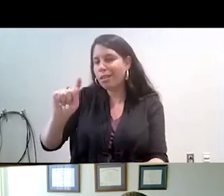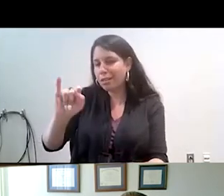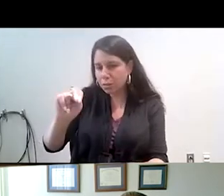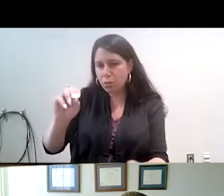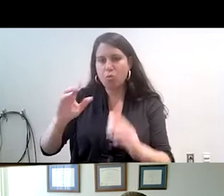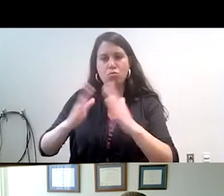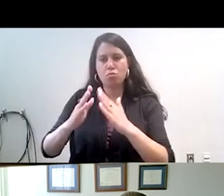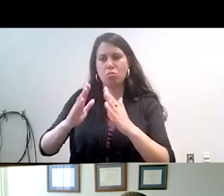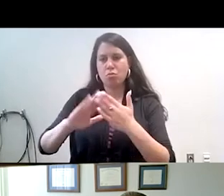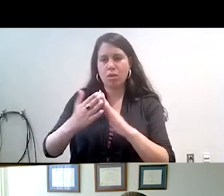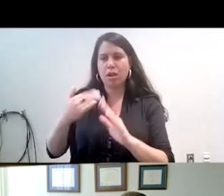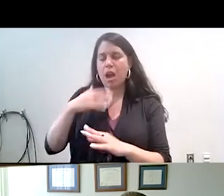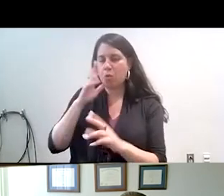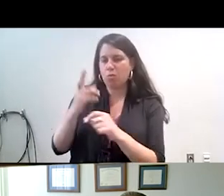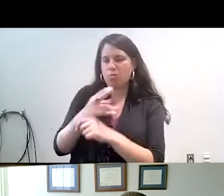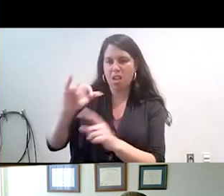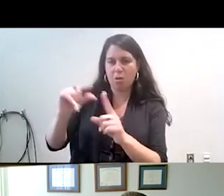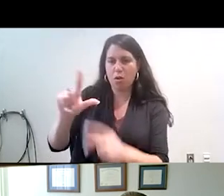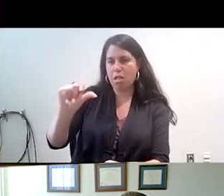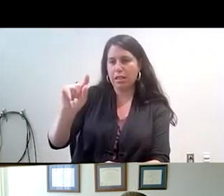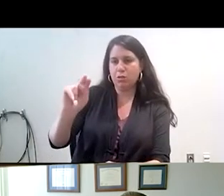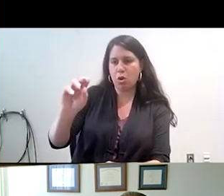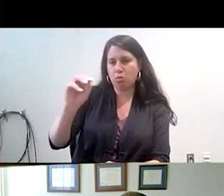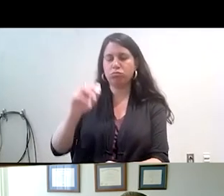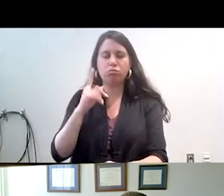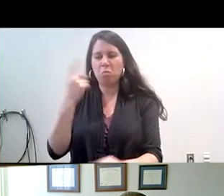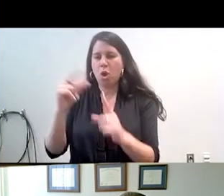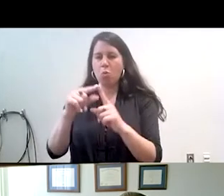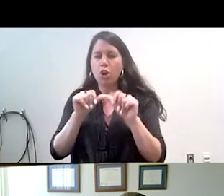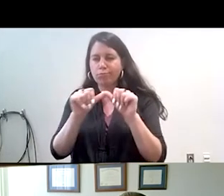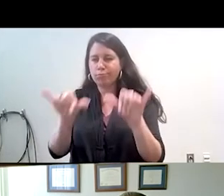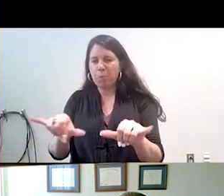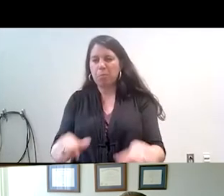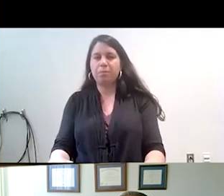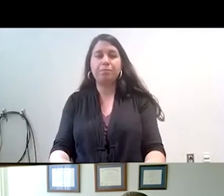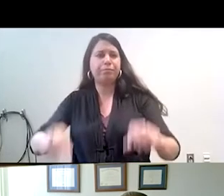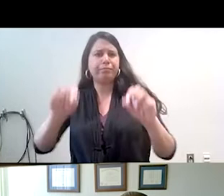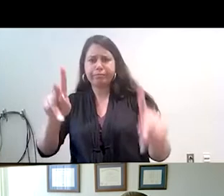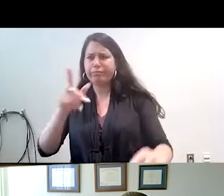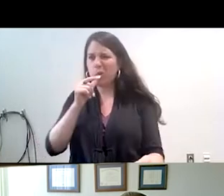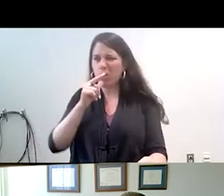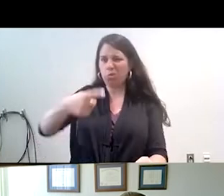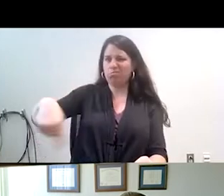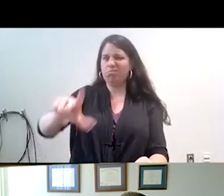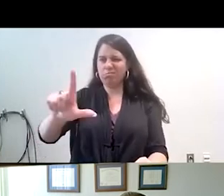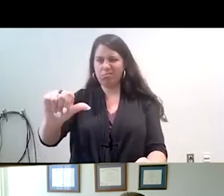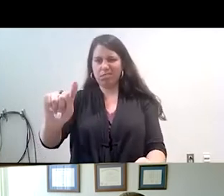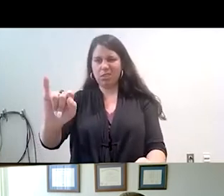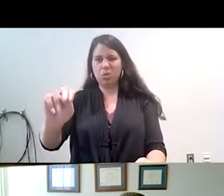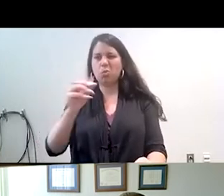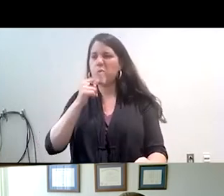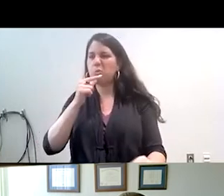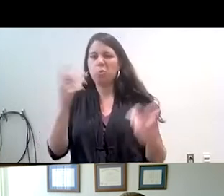the presentation today. And so who are the Latinos? so the Latinos are